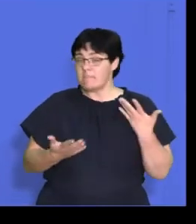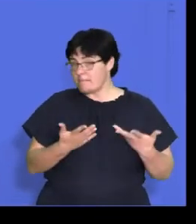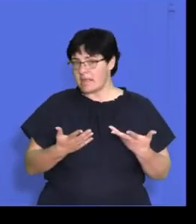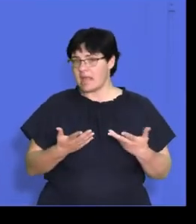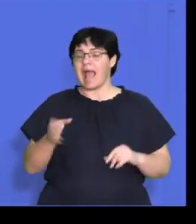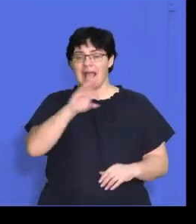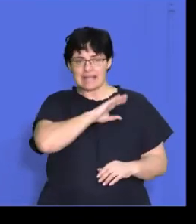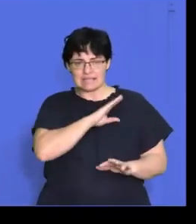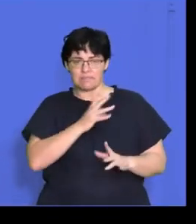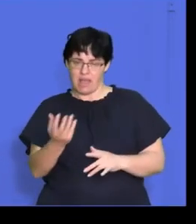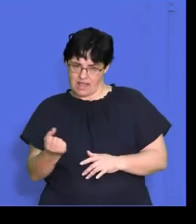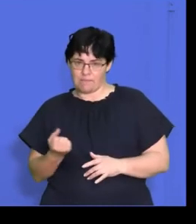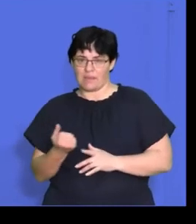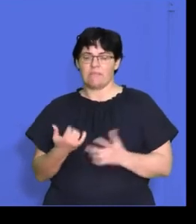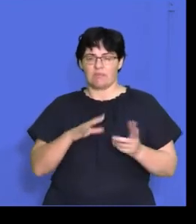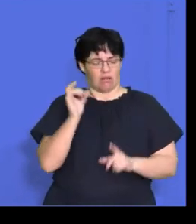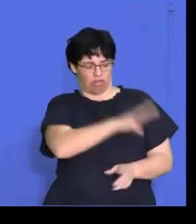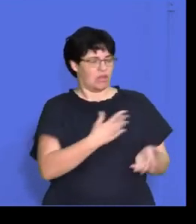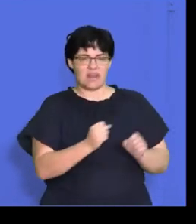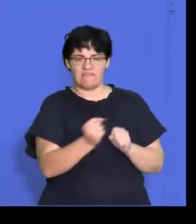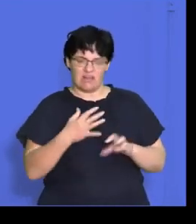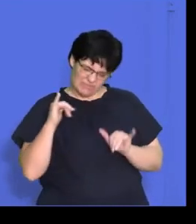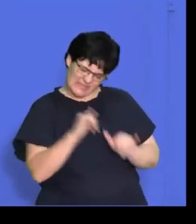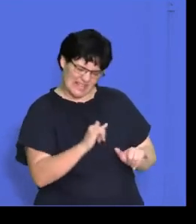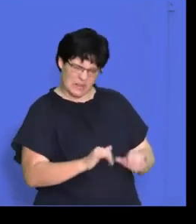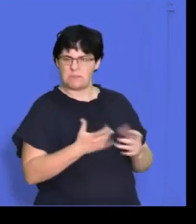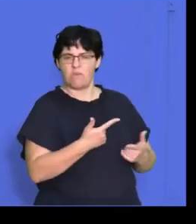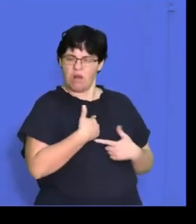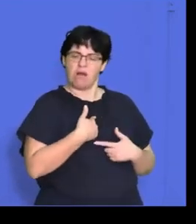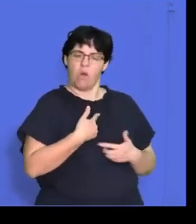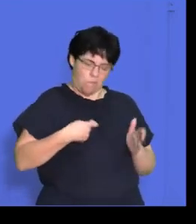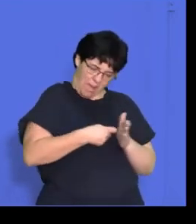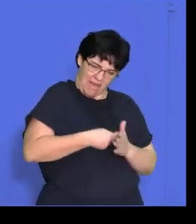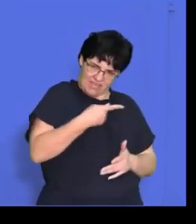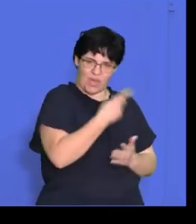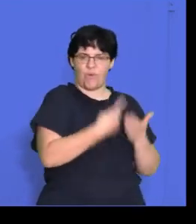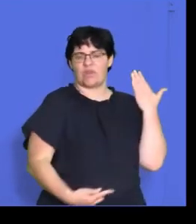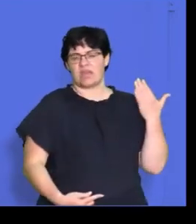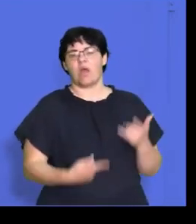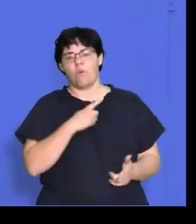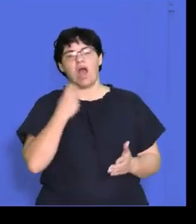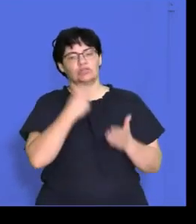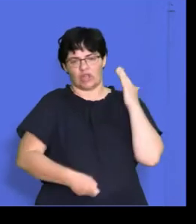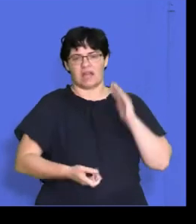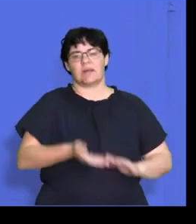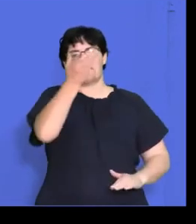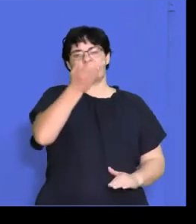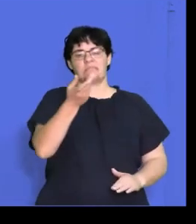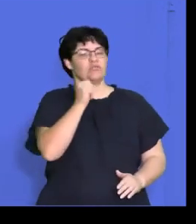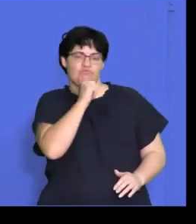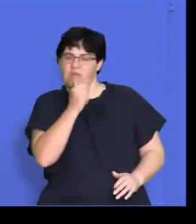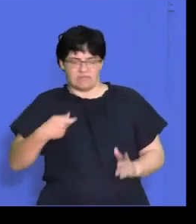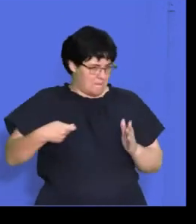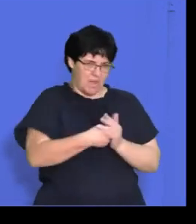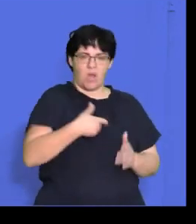higher customer attention or loyalty and the business may be able to charge higher prices because